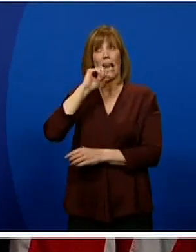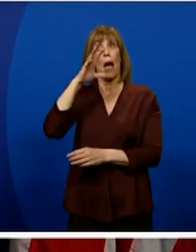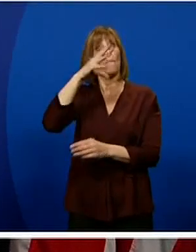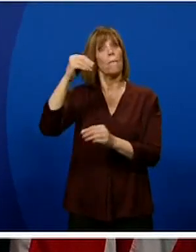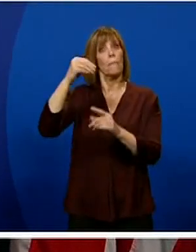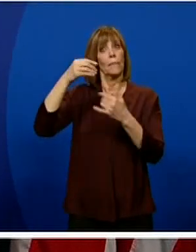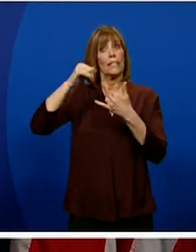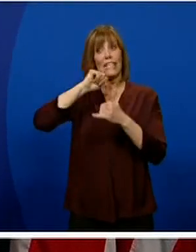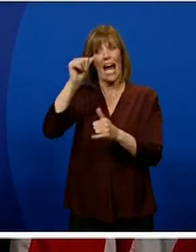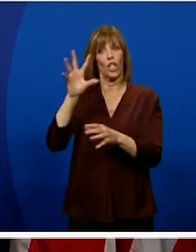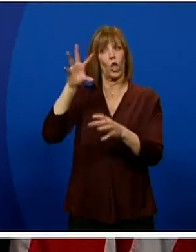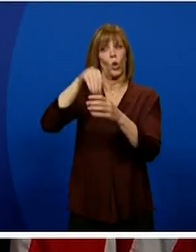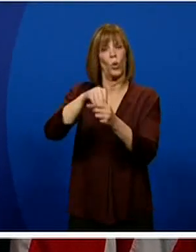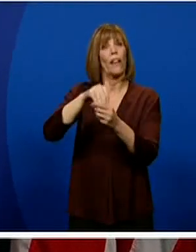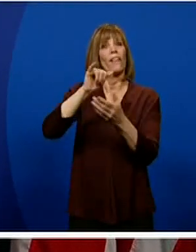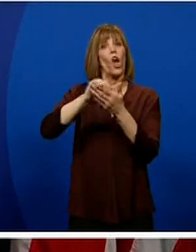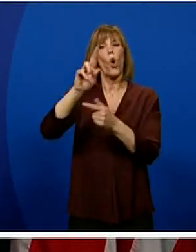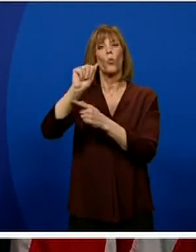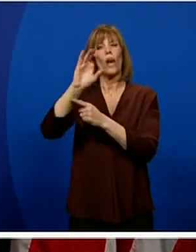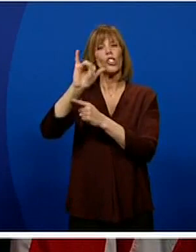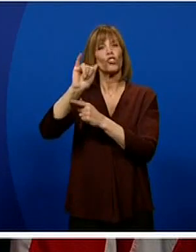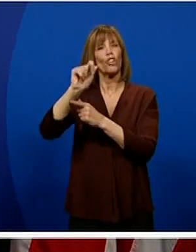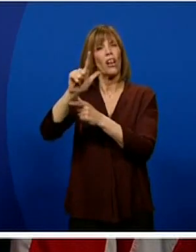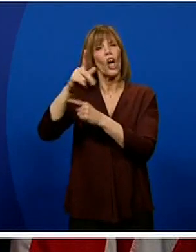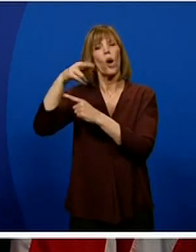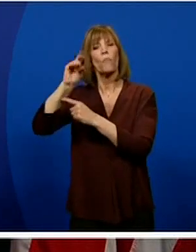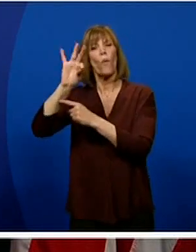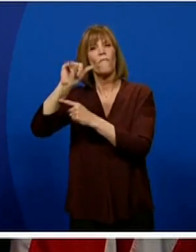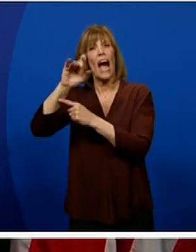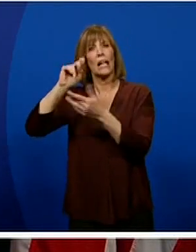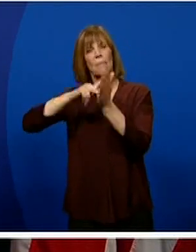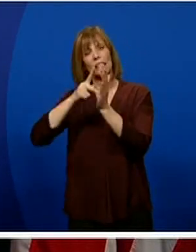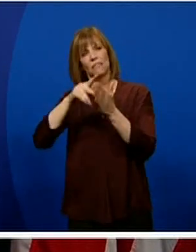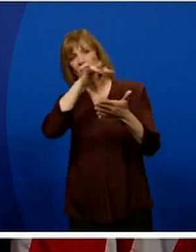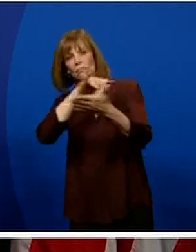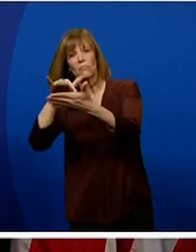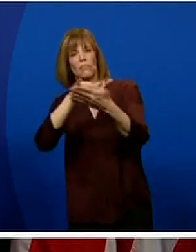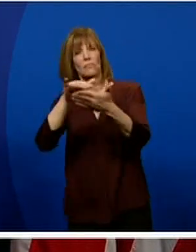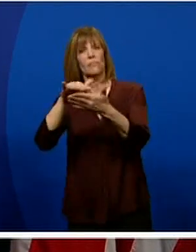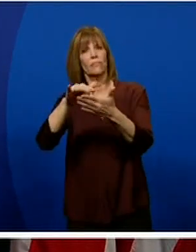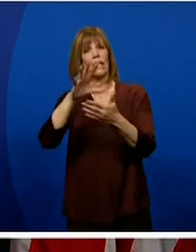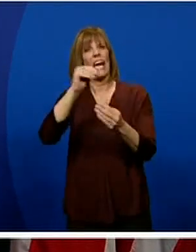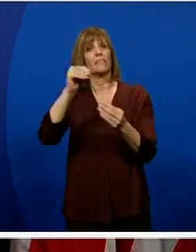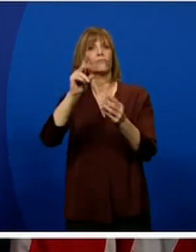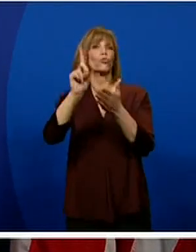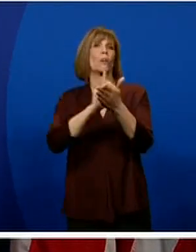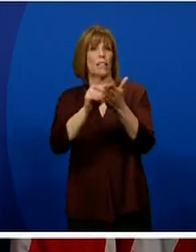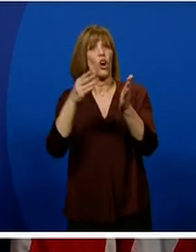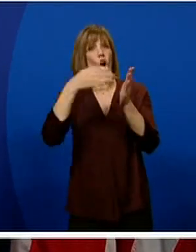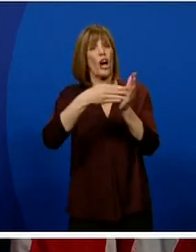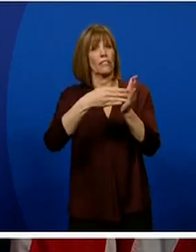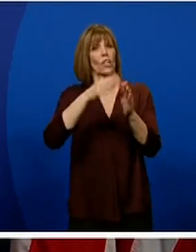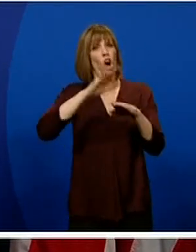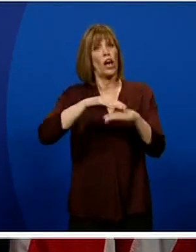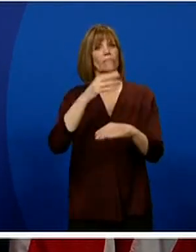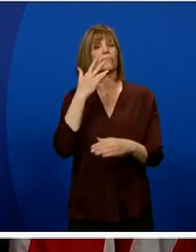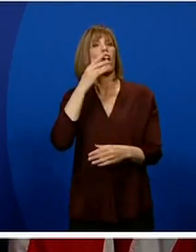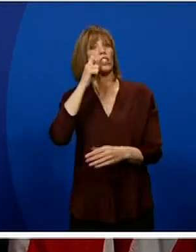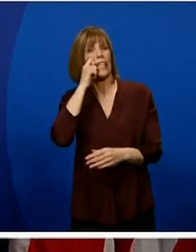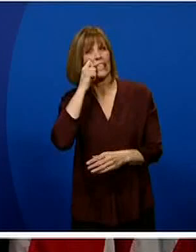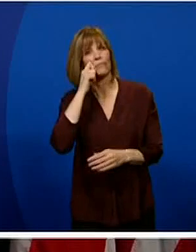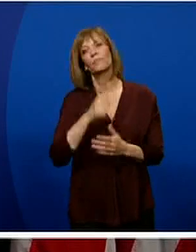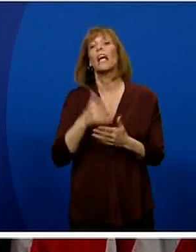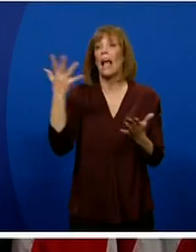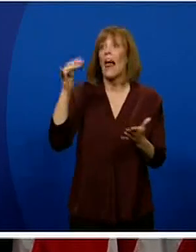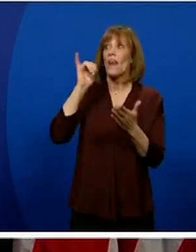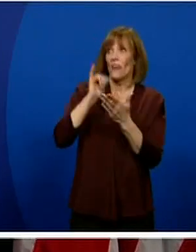profiling that you had proposed. What message does that send, especially in light of that verdict? Well, it's all working its way through the legislative process.